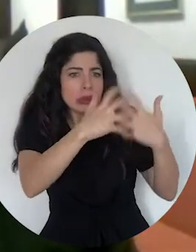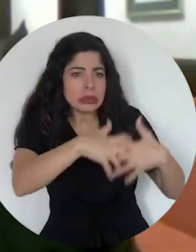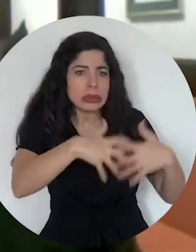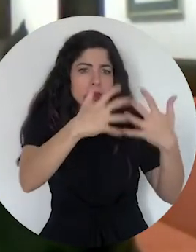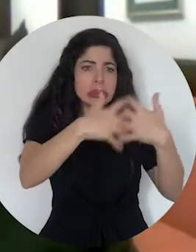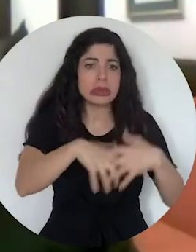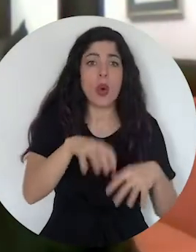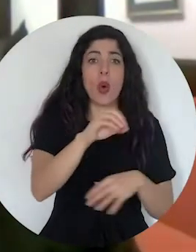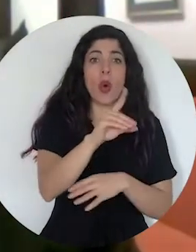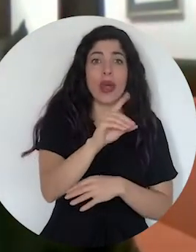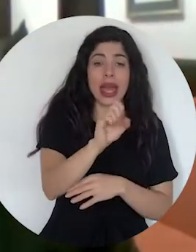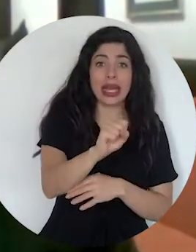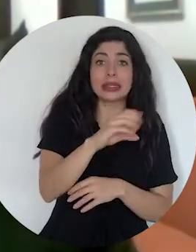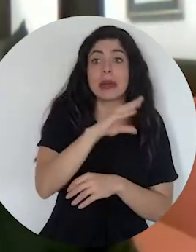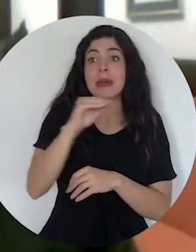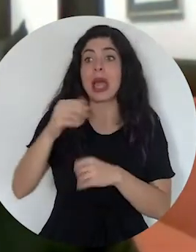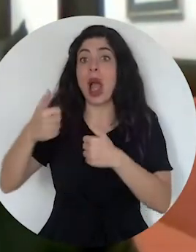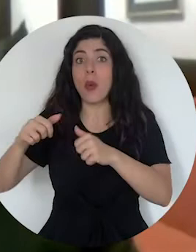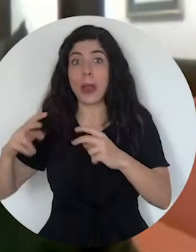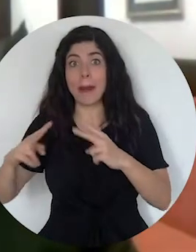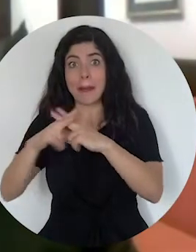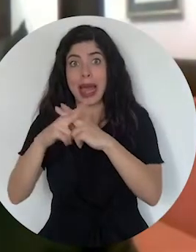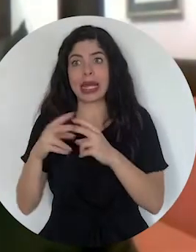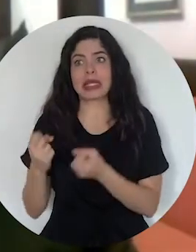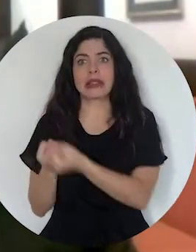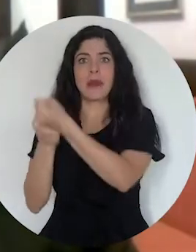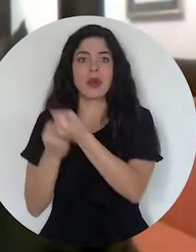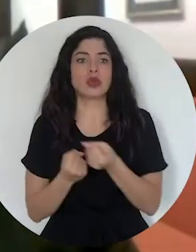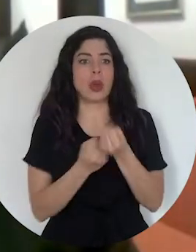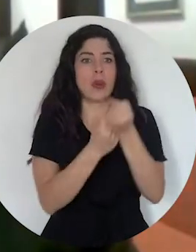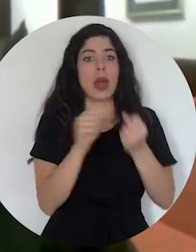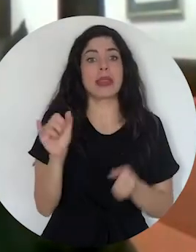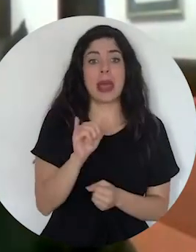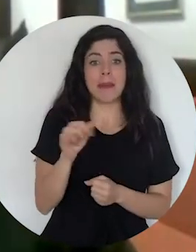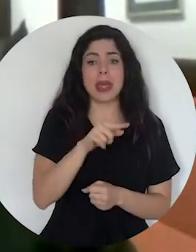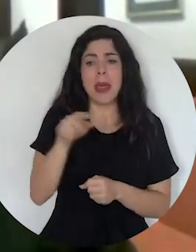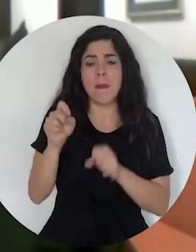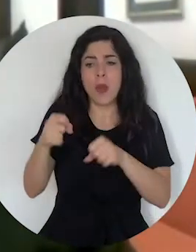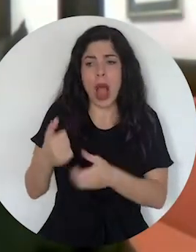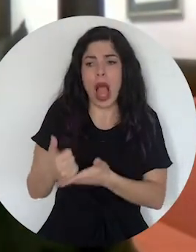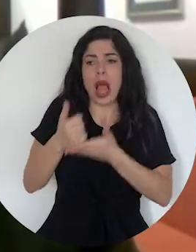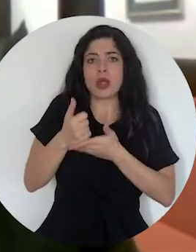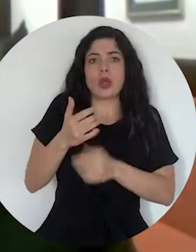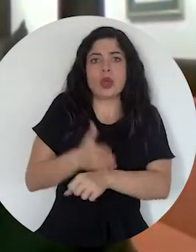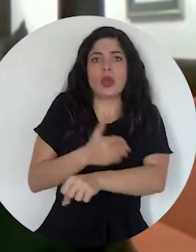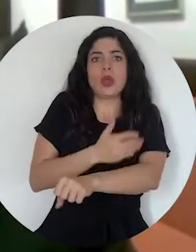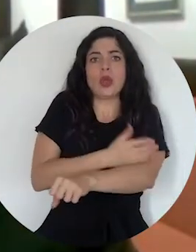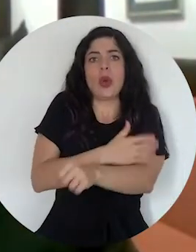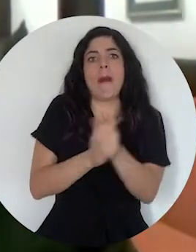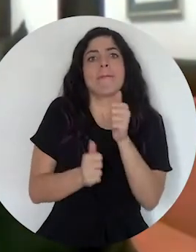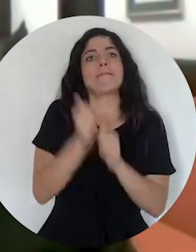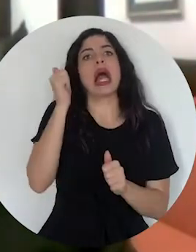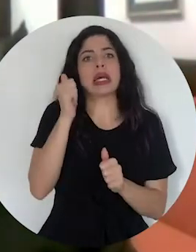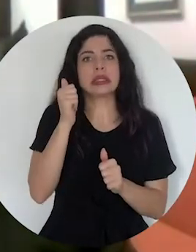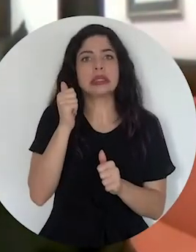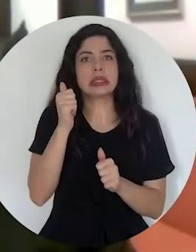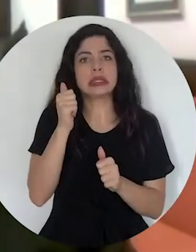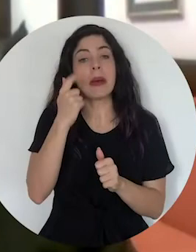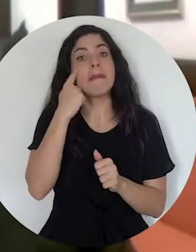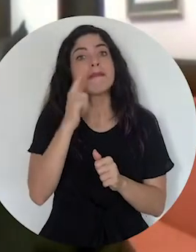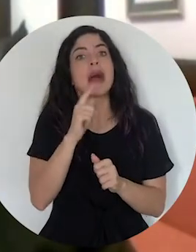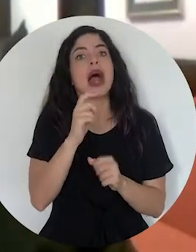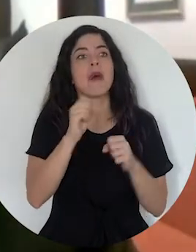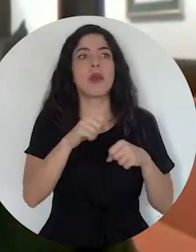SDGs, and the Paris Agreement that will allow the world to make greater progress towards